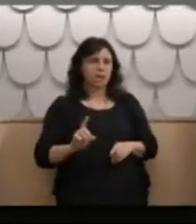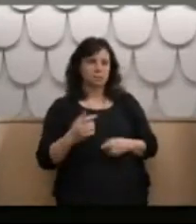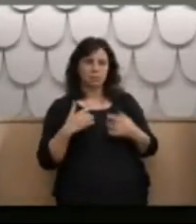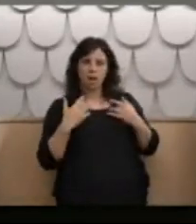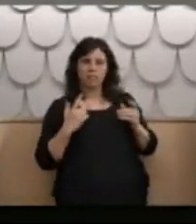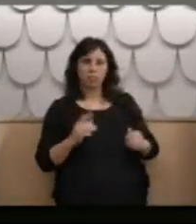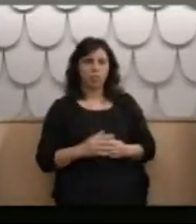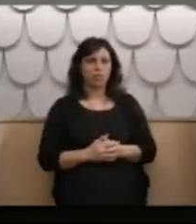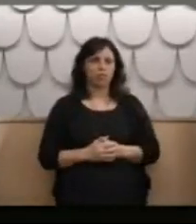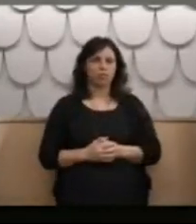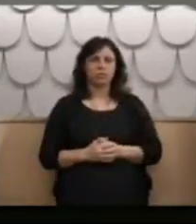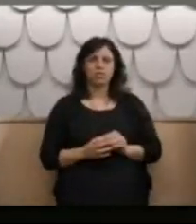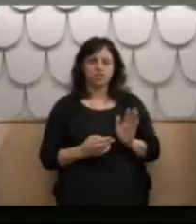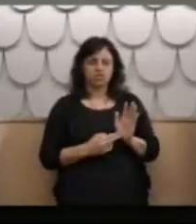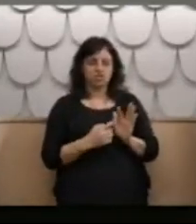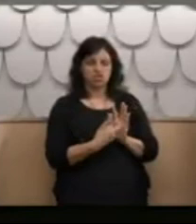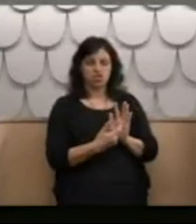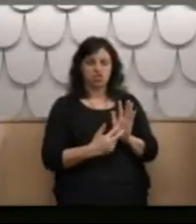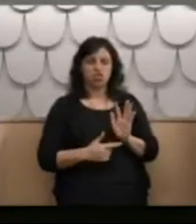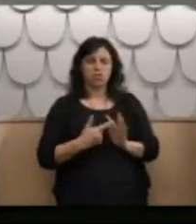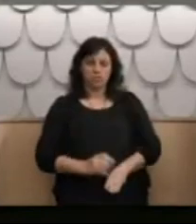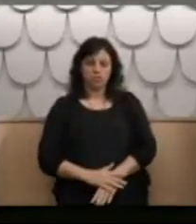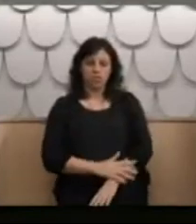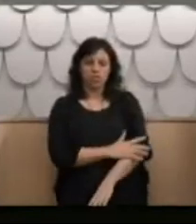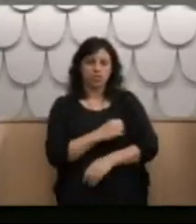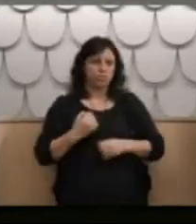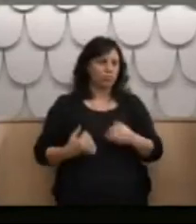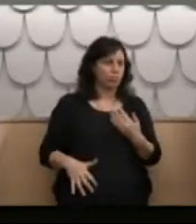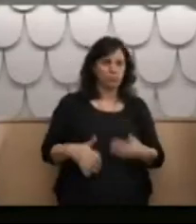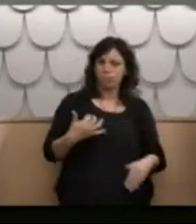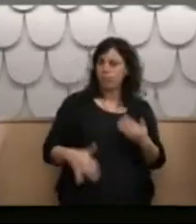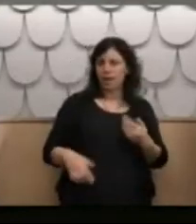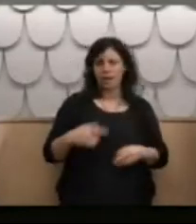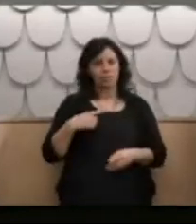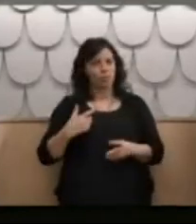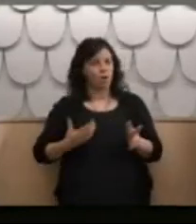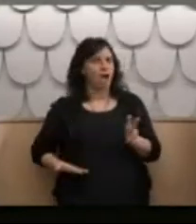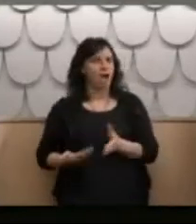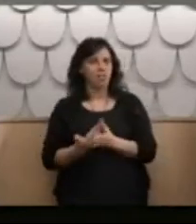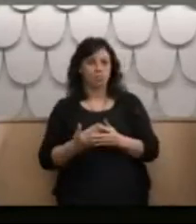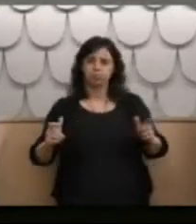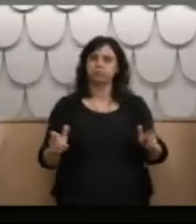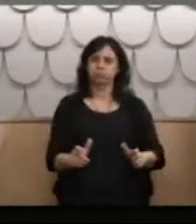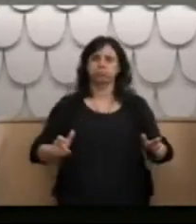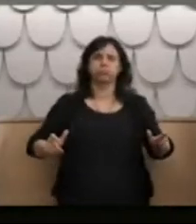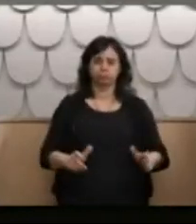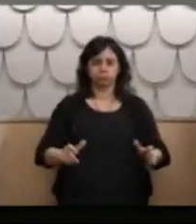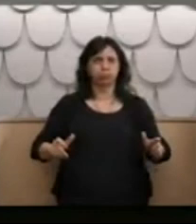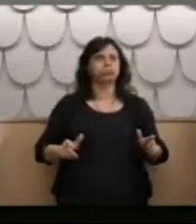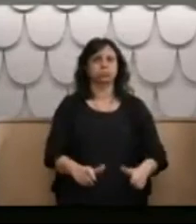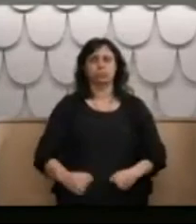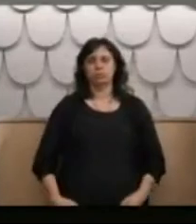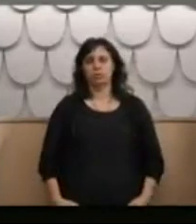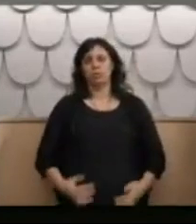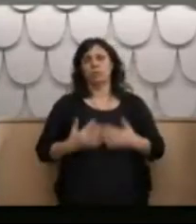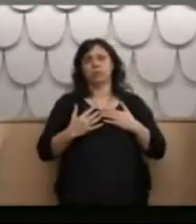My life had been totally screwed up following the treatment I got at Lake Alice. I have lots of pain all the time.